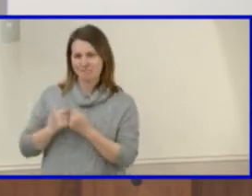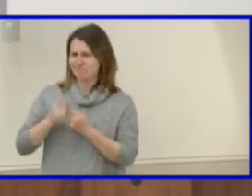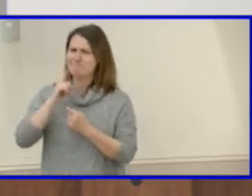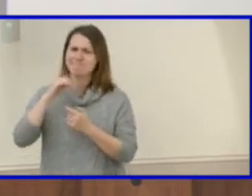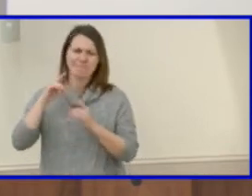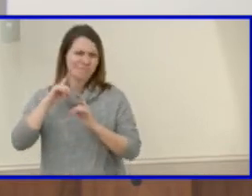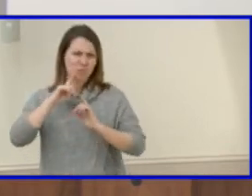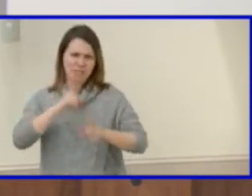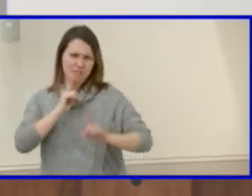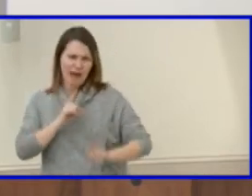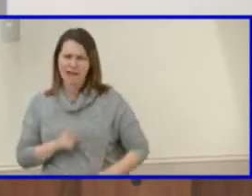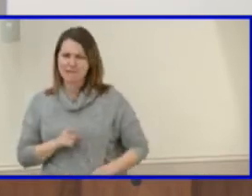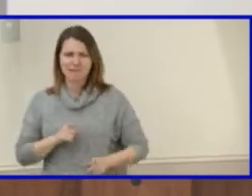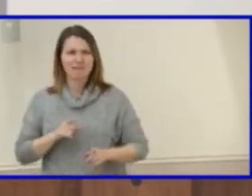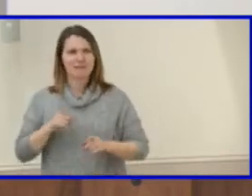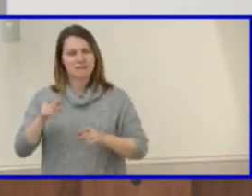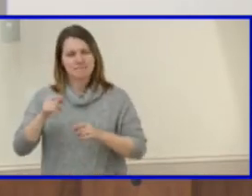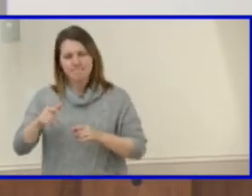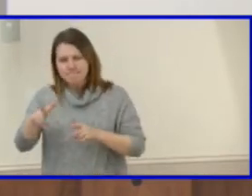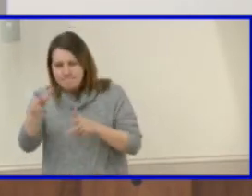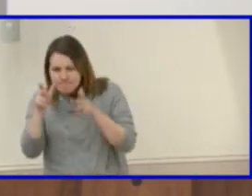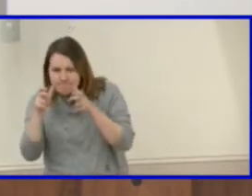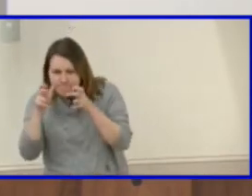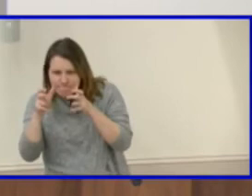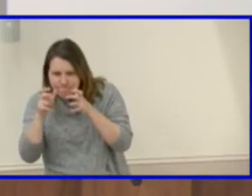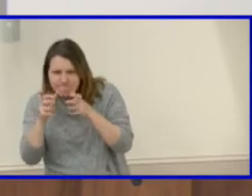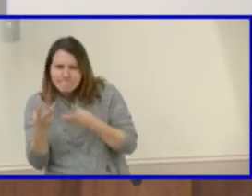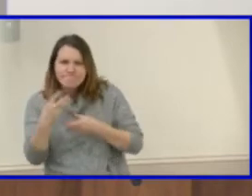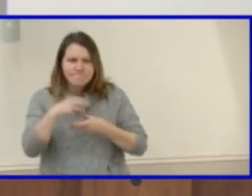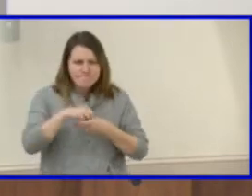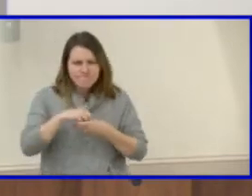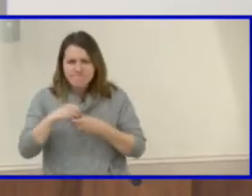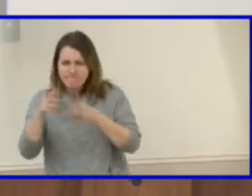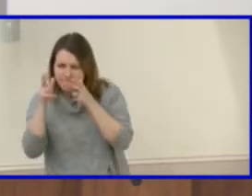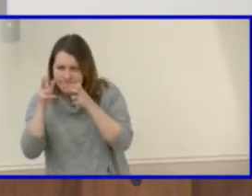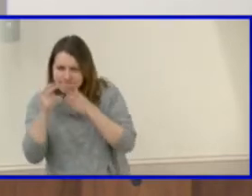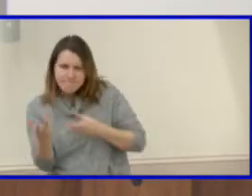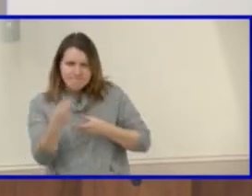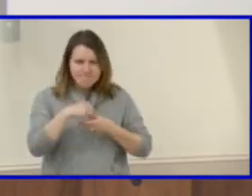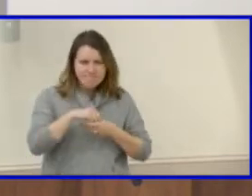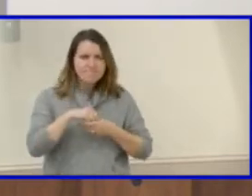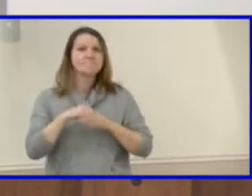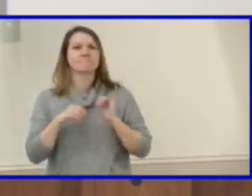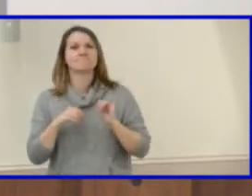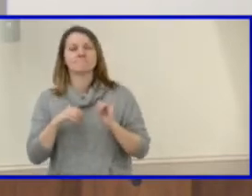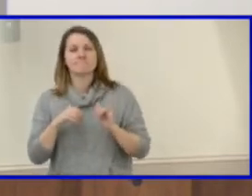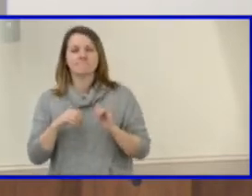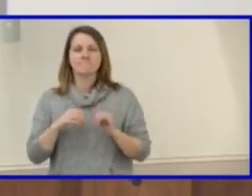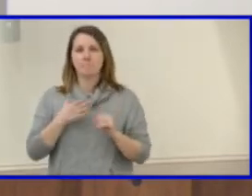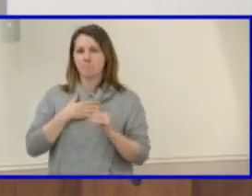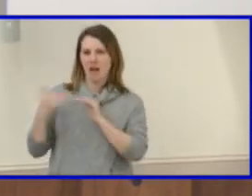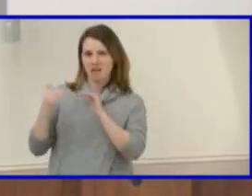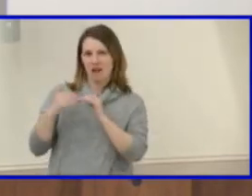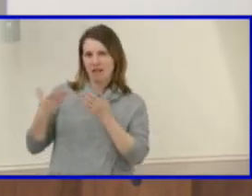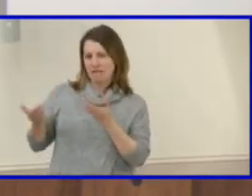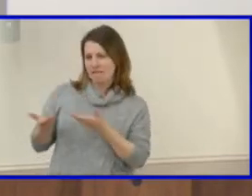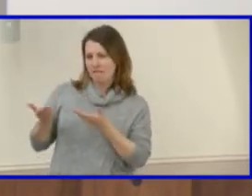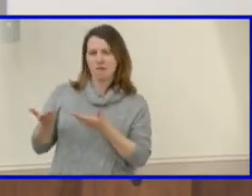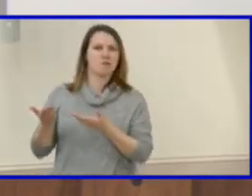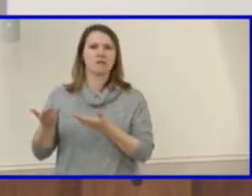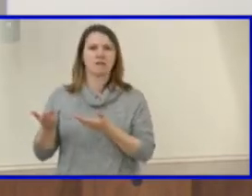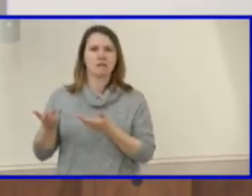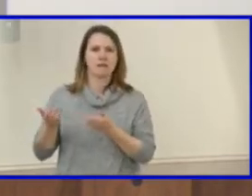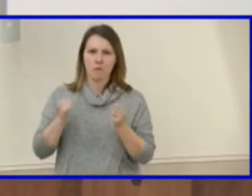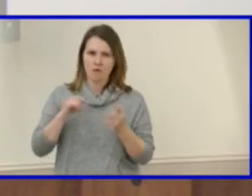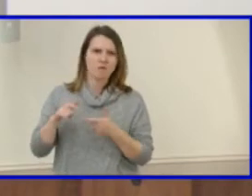in terms of listening to student voice. And that's something I know my colleagues and Dr. Cashwell, we all